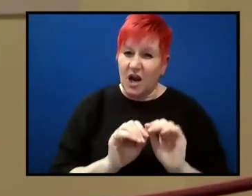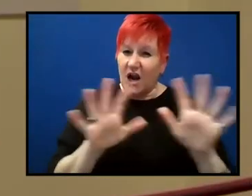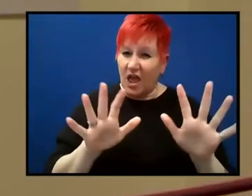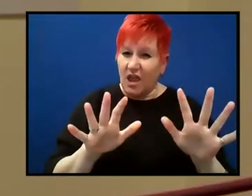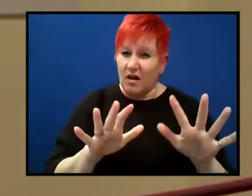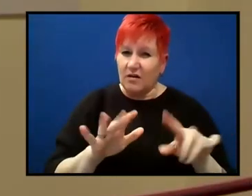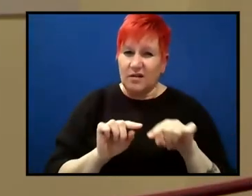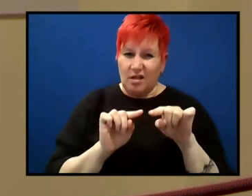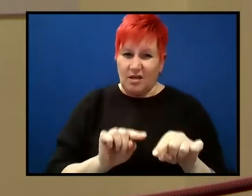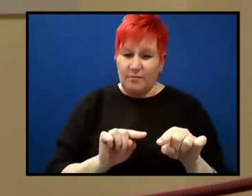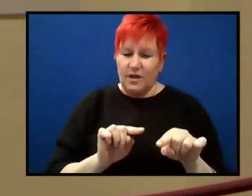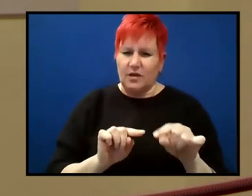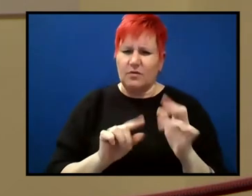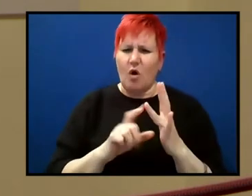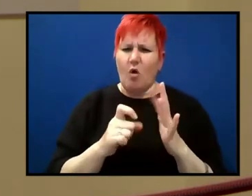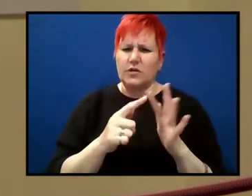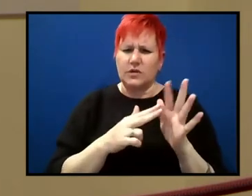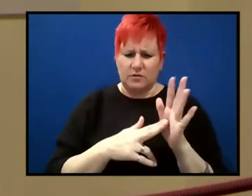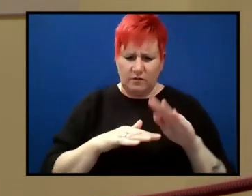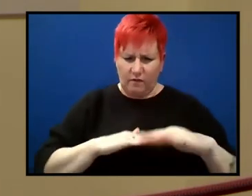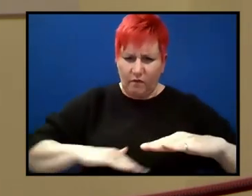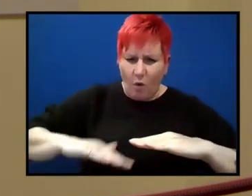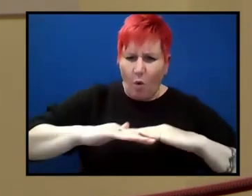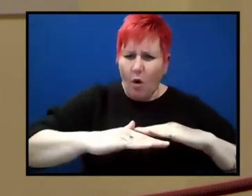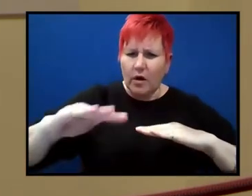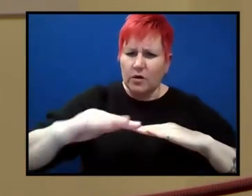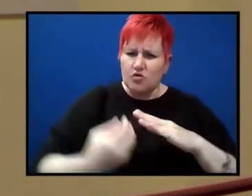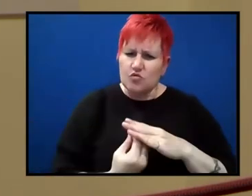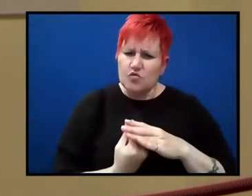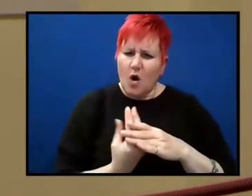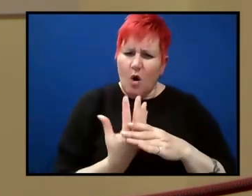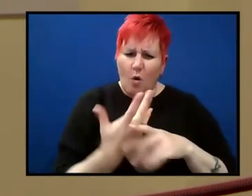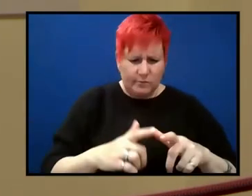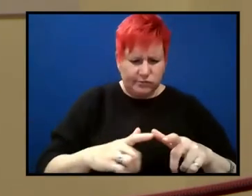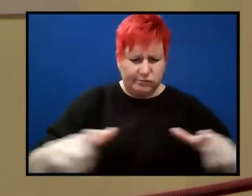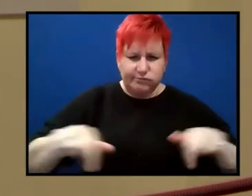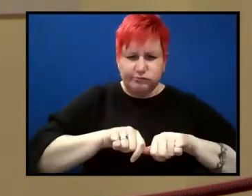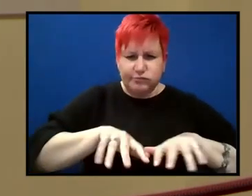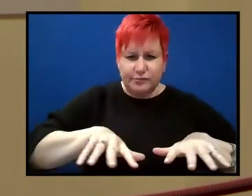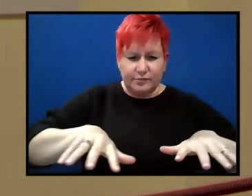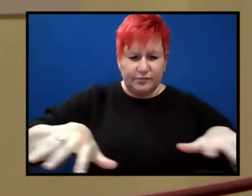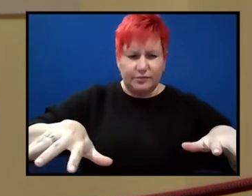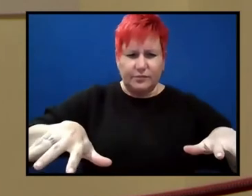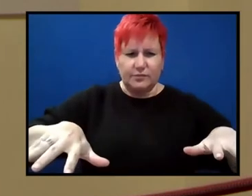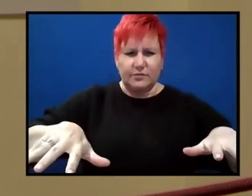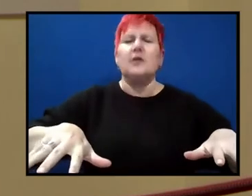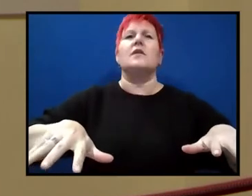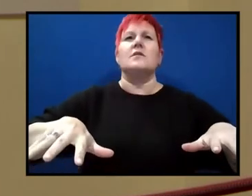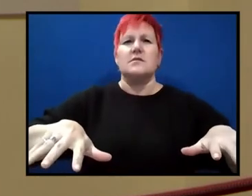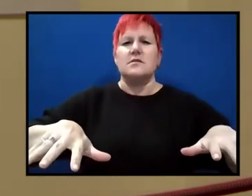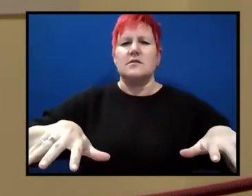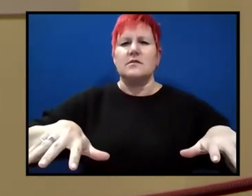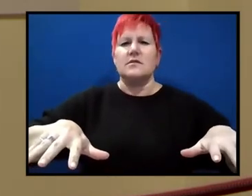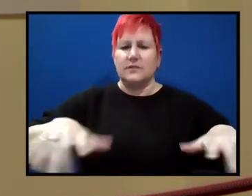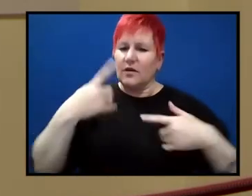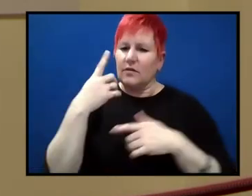ocean had to be growing. And the idea of seafloor spreading began. And everything else followed from that. The theory of plate